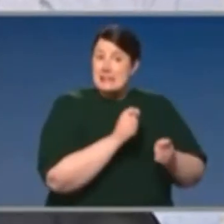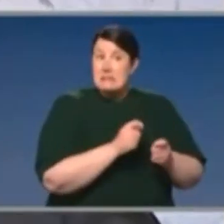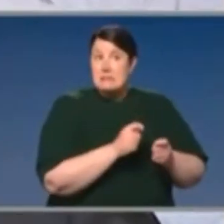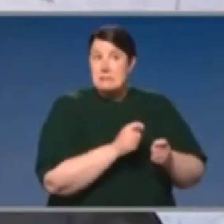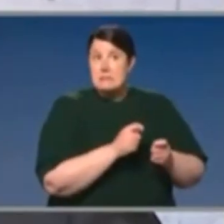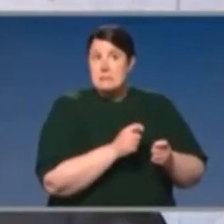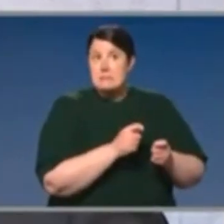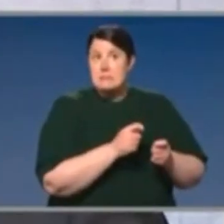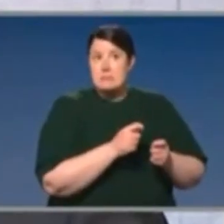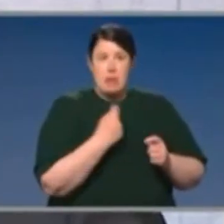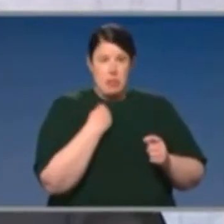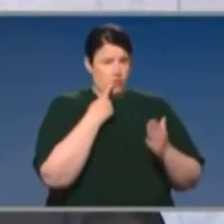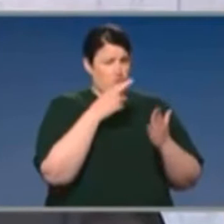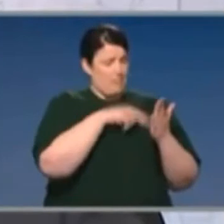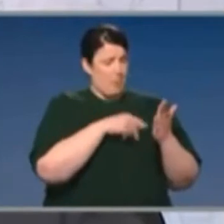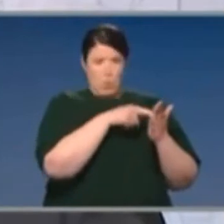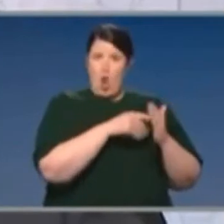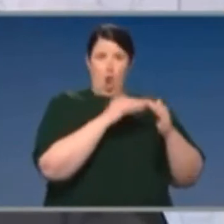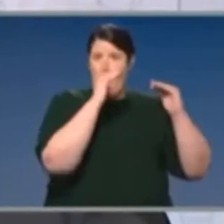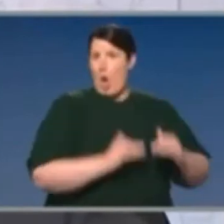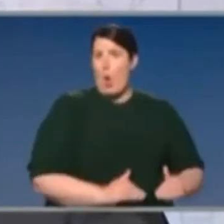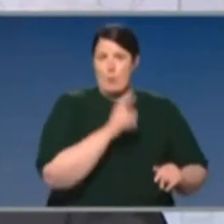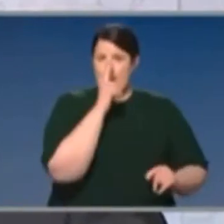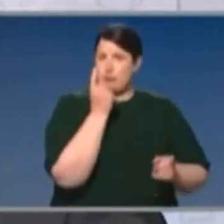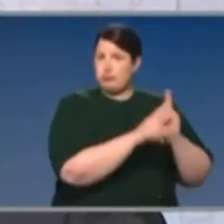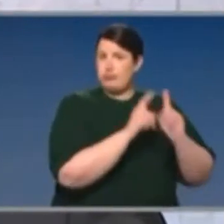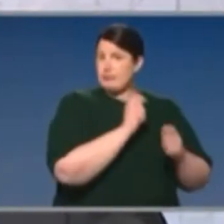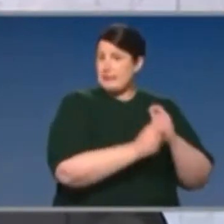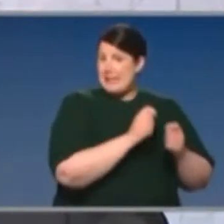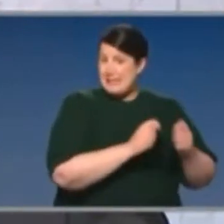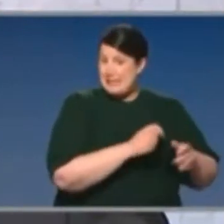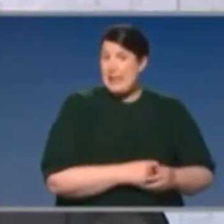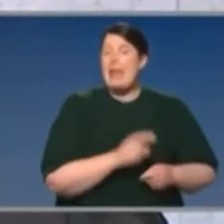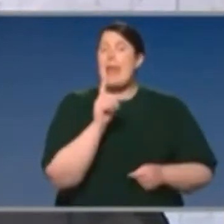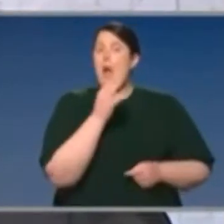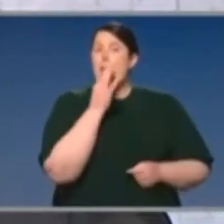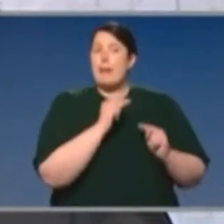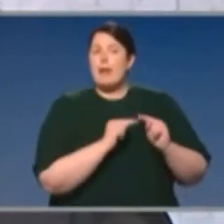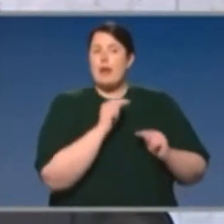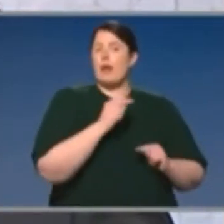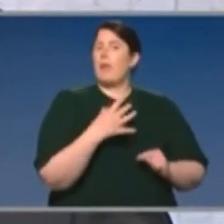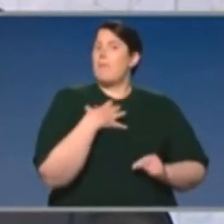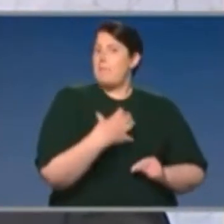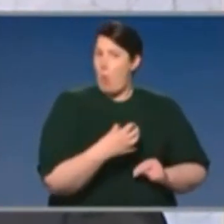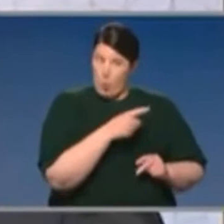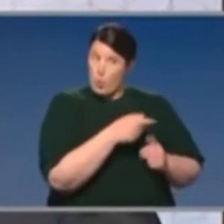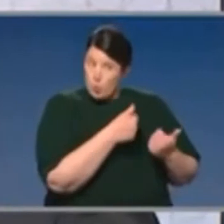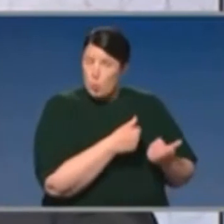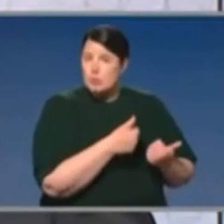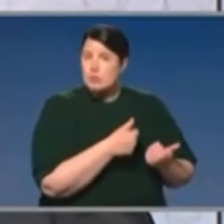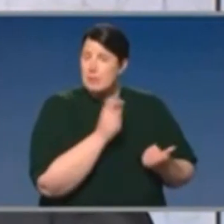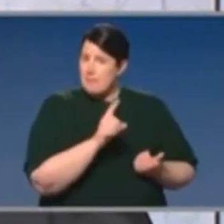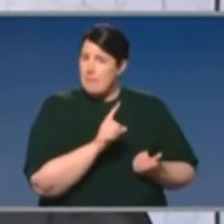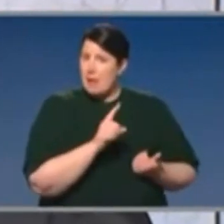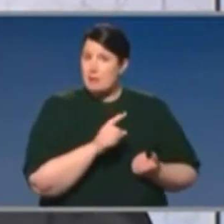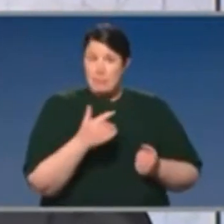well, in the last common operating picture report, were the lowest in the country. They've come up a bit from the report two weeks prior to that, and I welcome that. But also